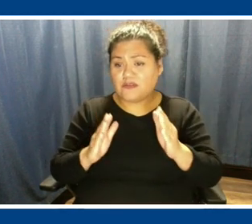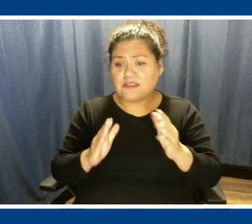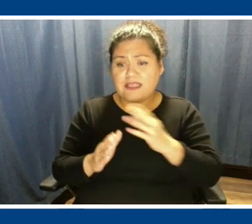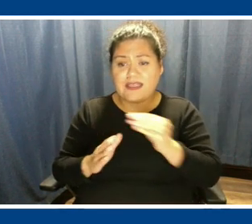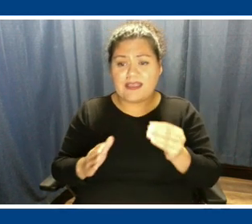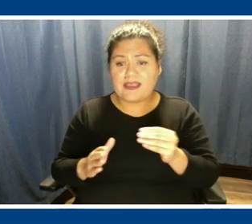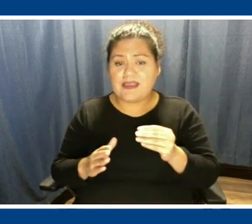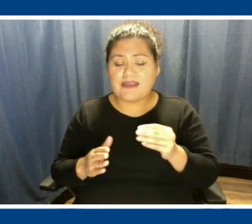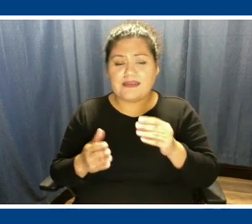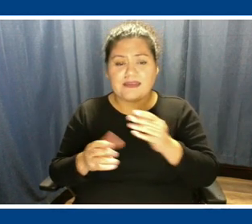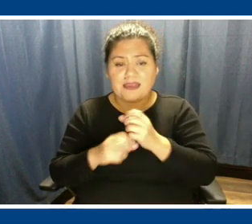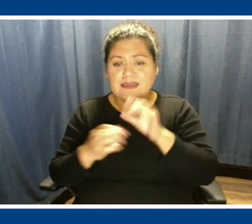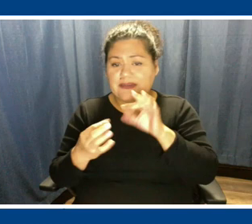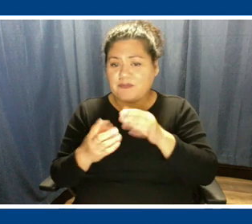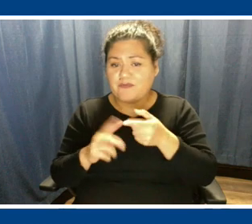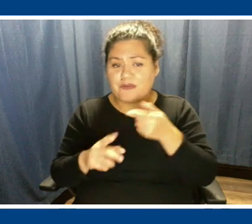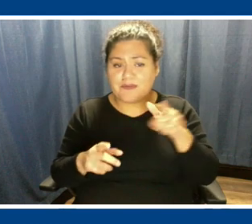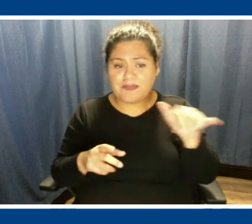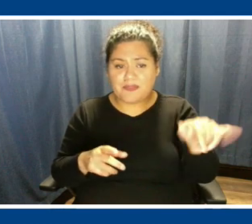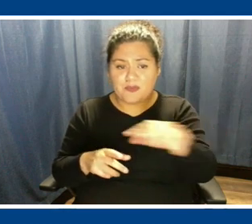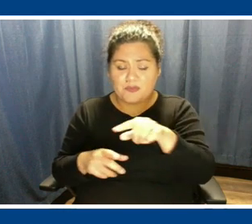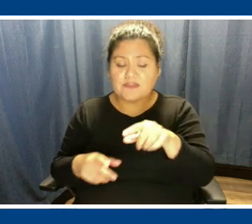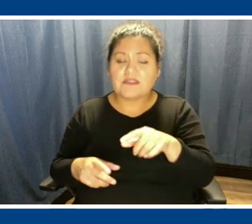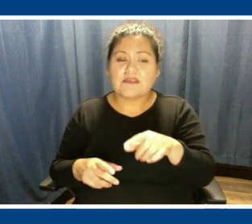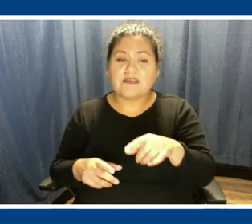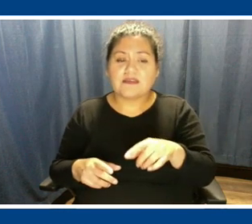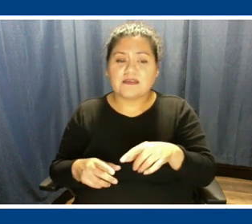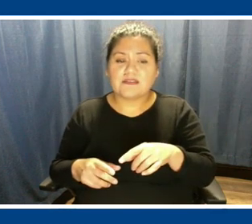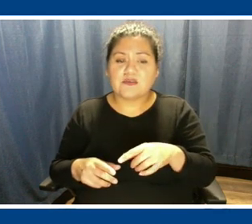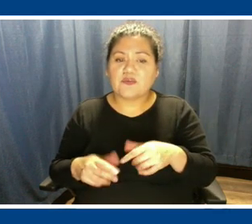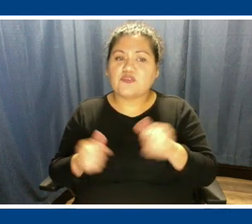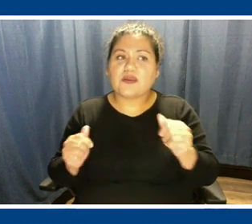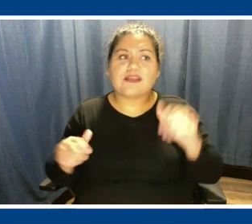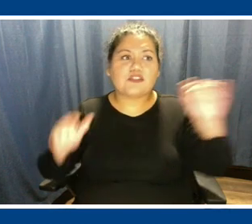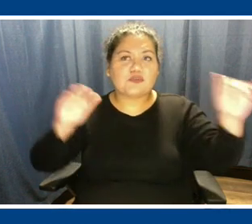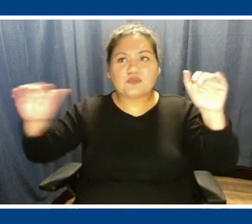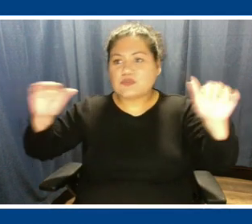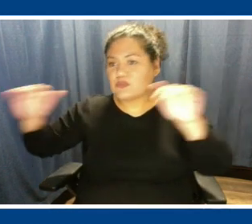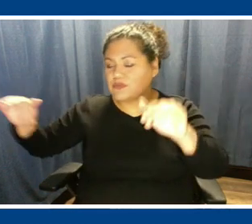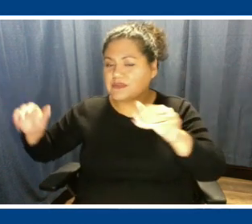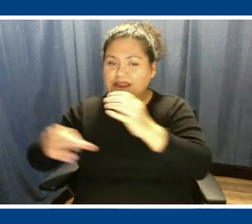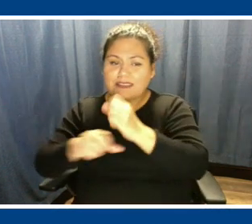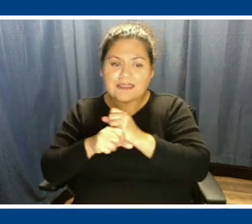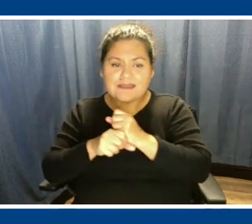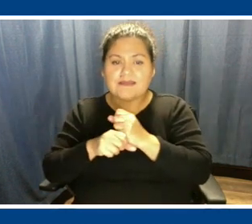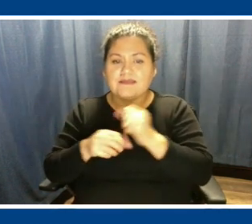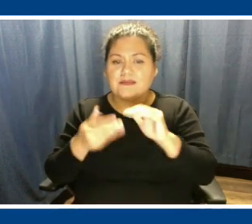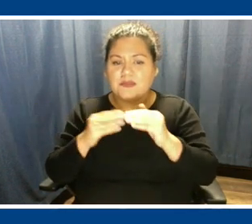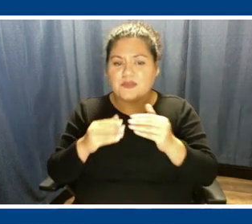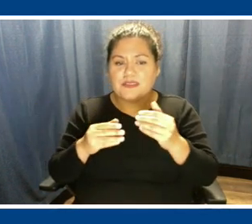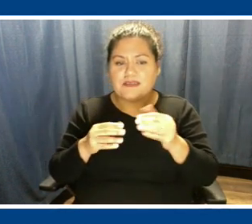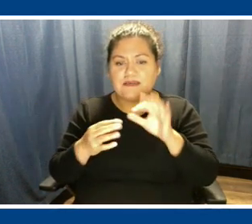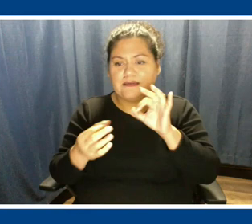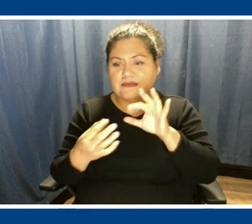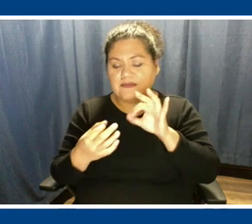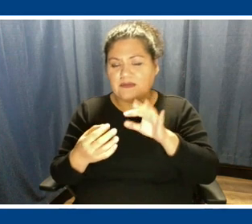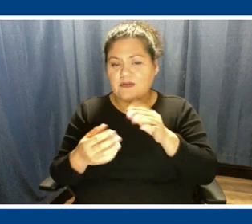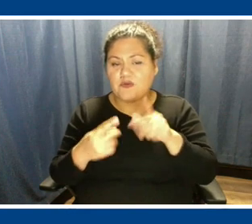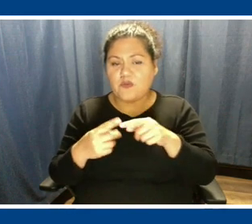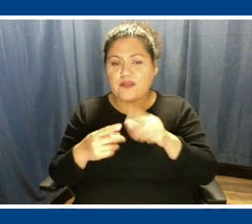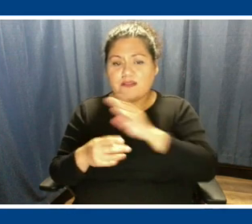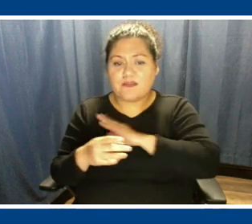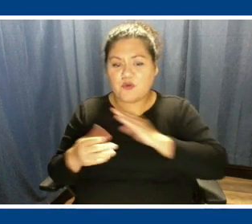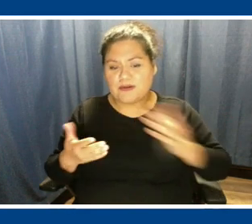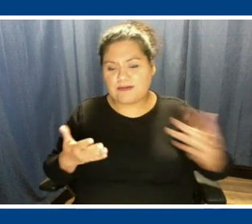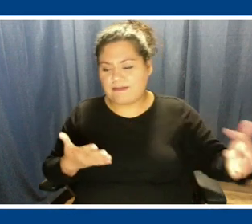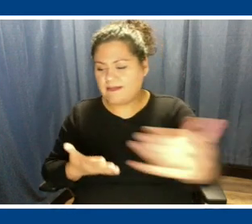So we've cast a broad net as we can to get community input. Once our board has all of this information, they